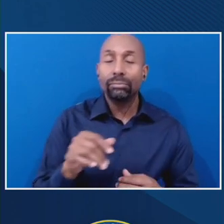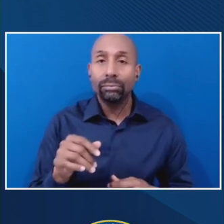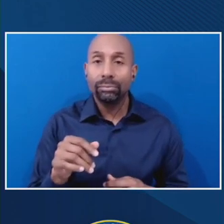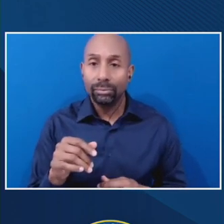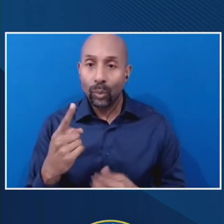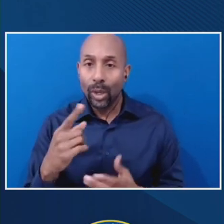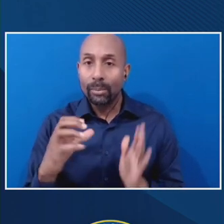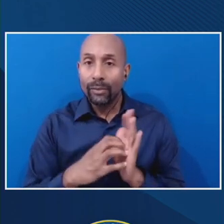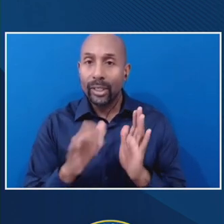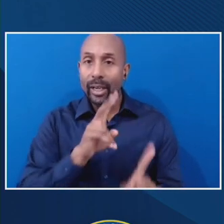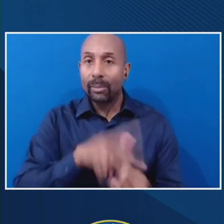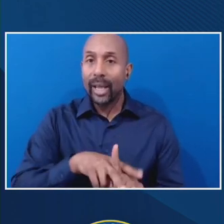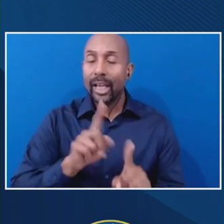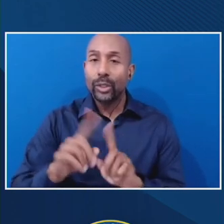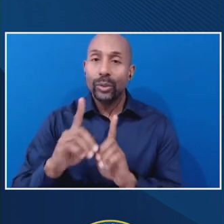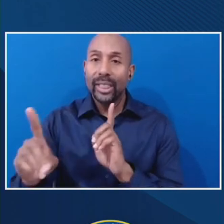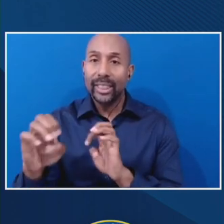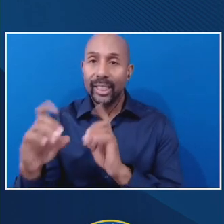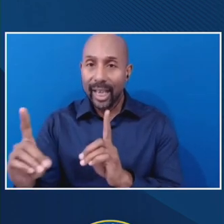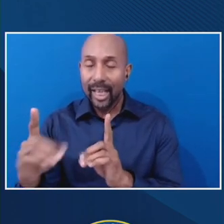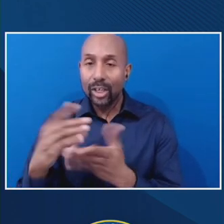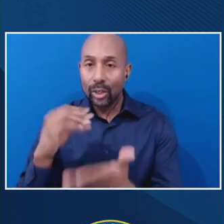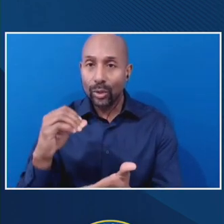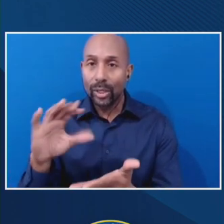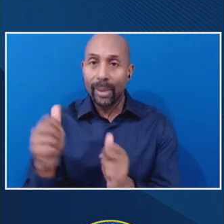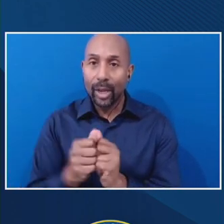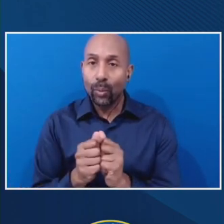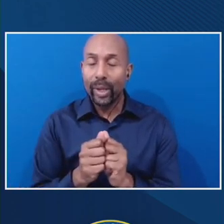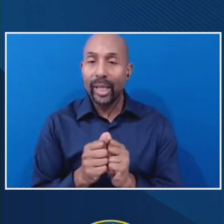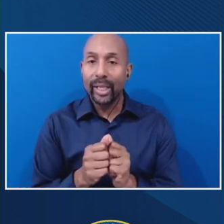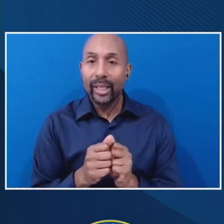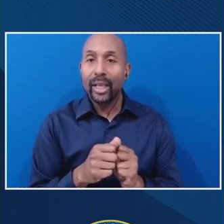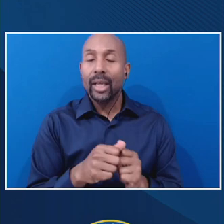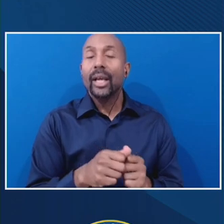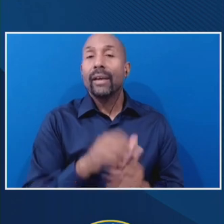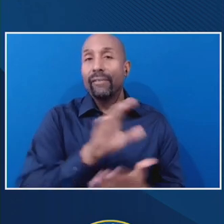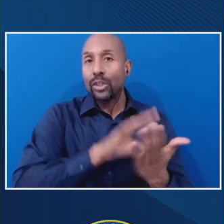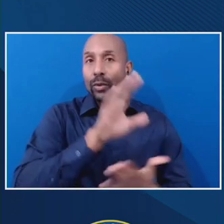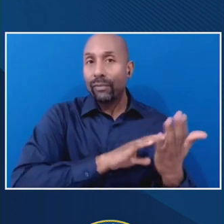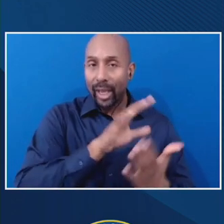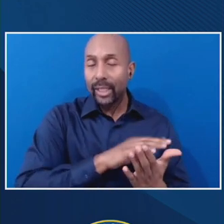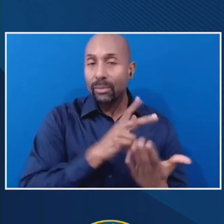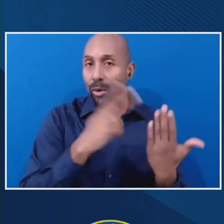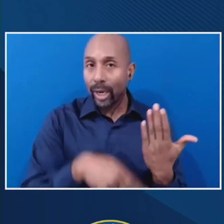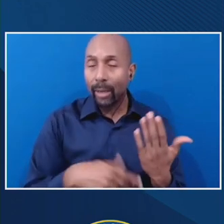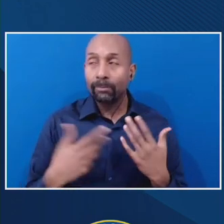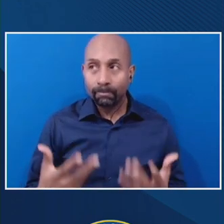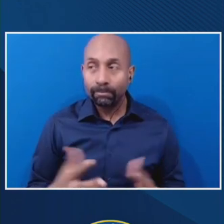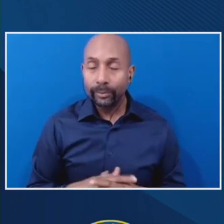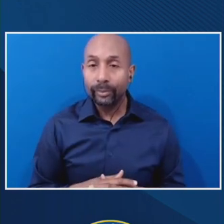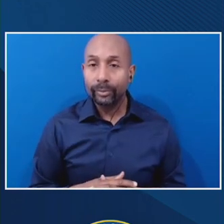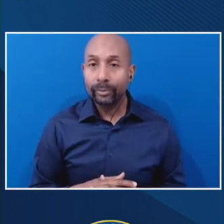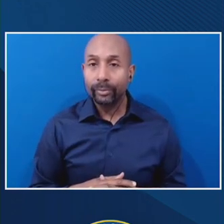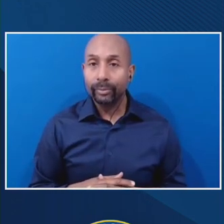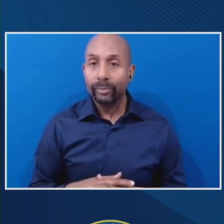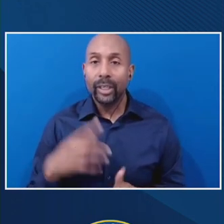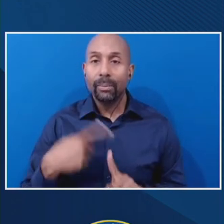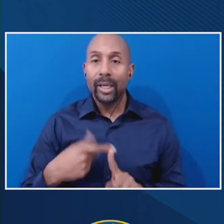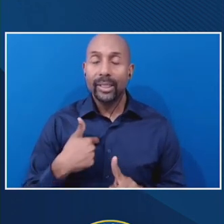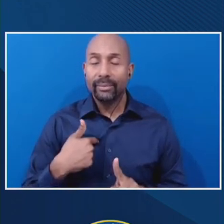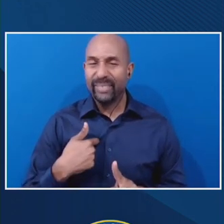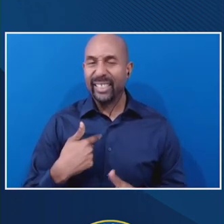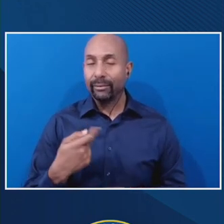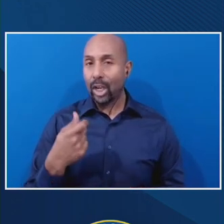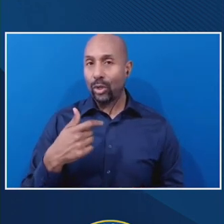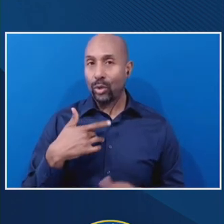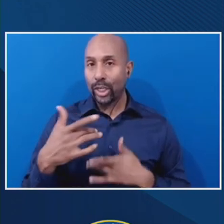than it is to, than it would be to on-campus programs. And I also am a little bit concerned that